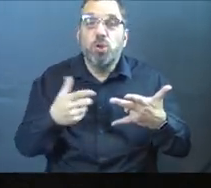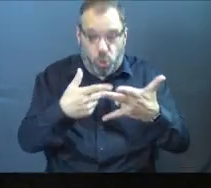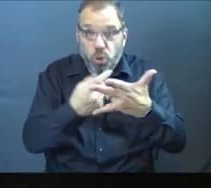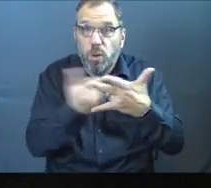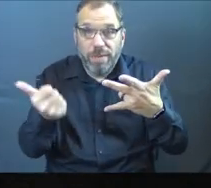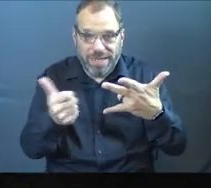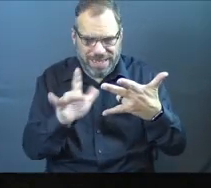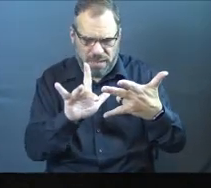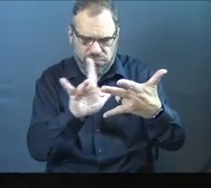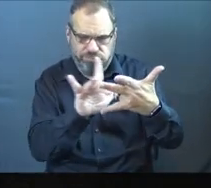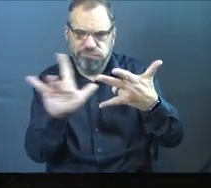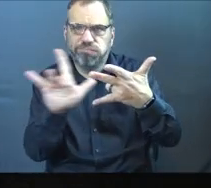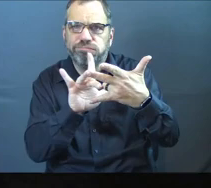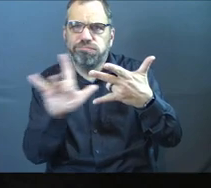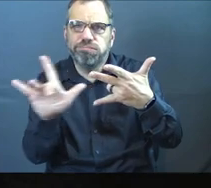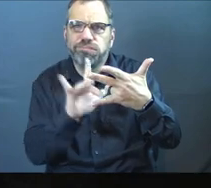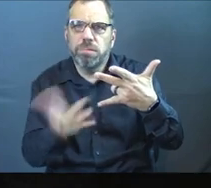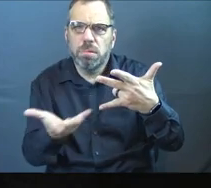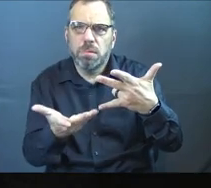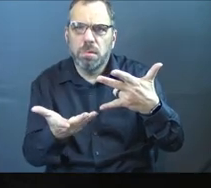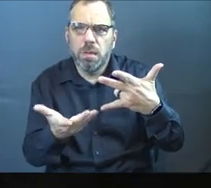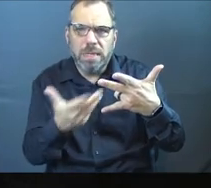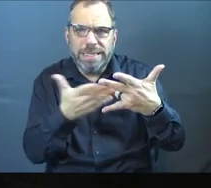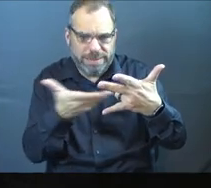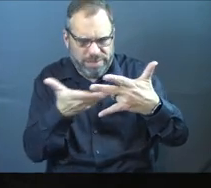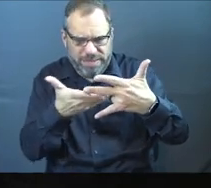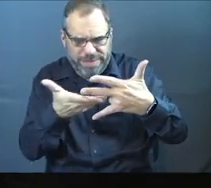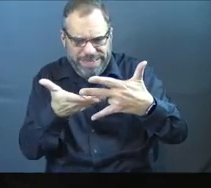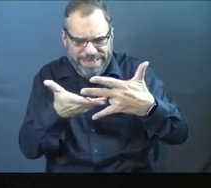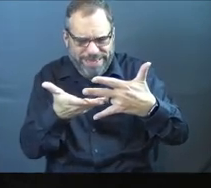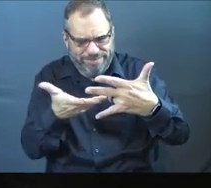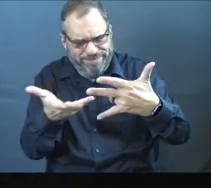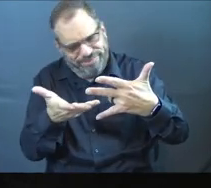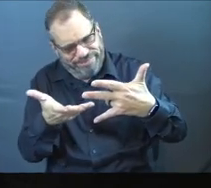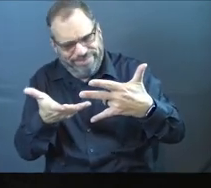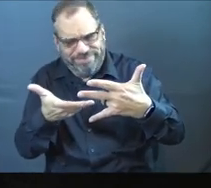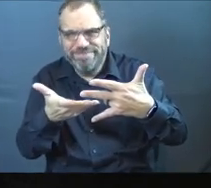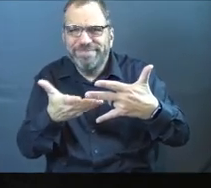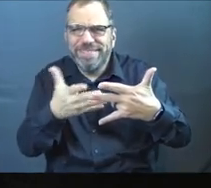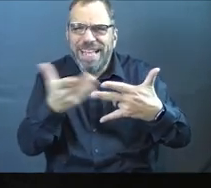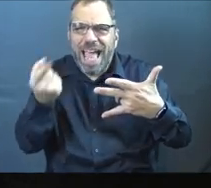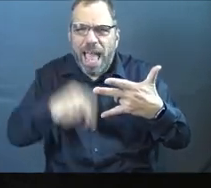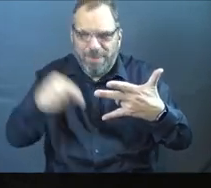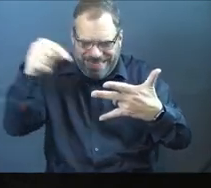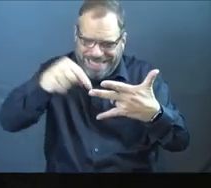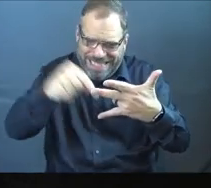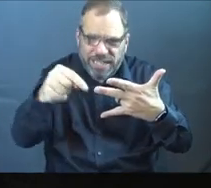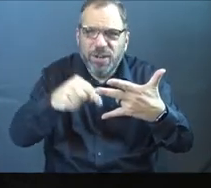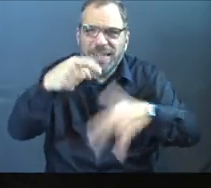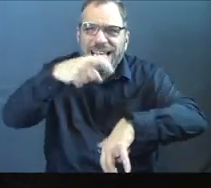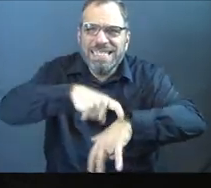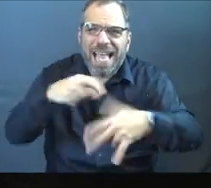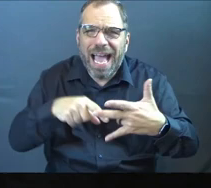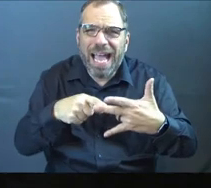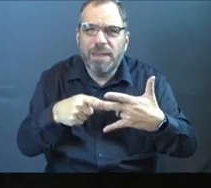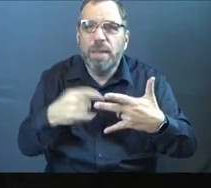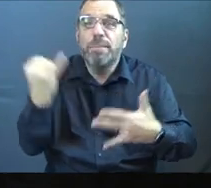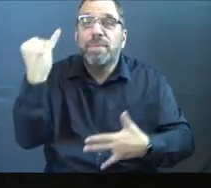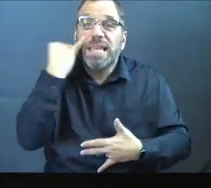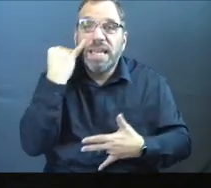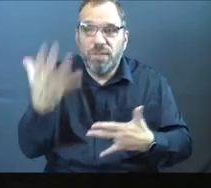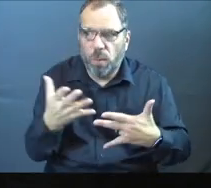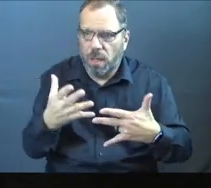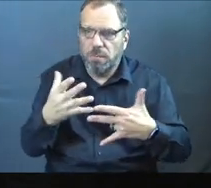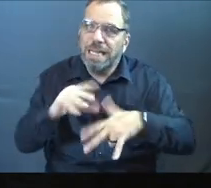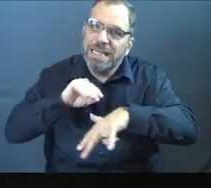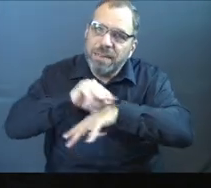out. There's a void that needs to be filled. Okay. There's something else that has to take place in that time. If we want the